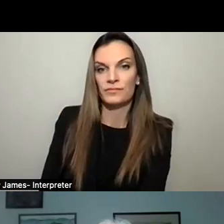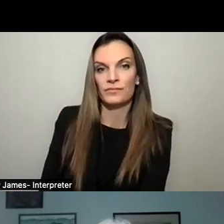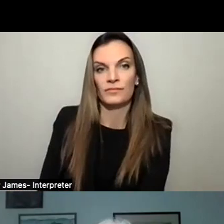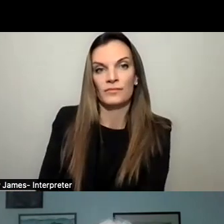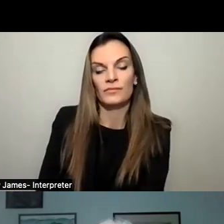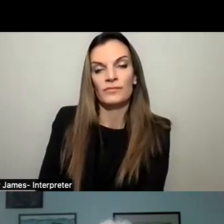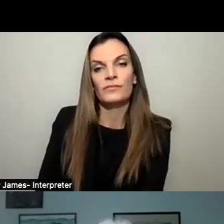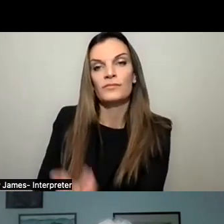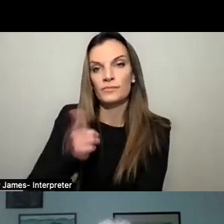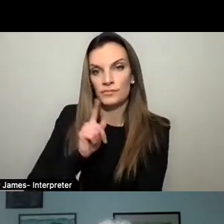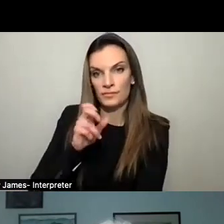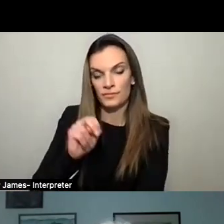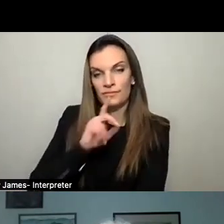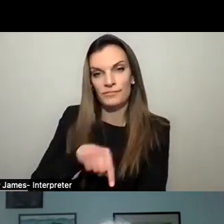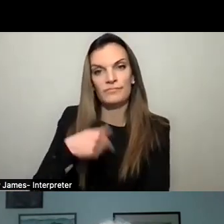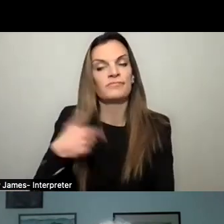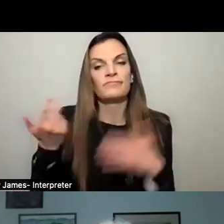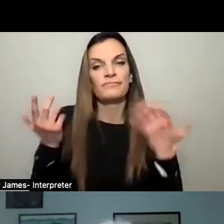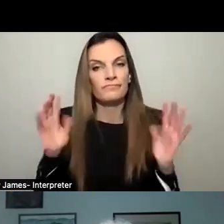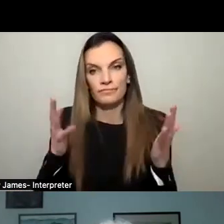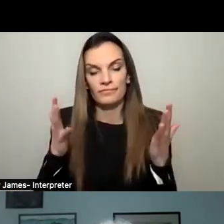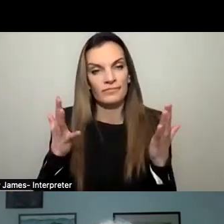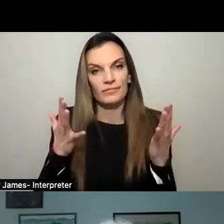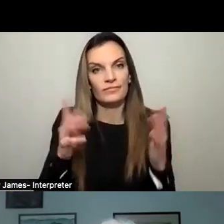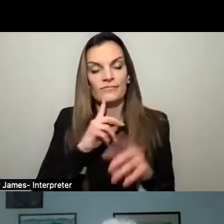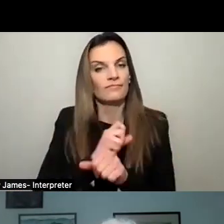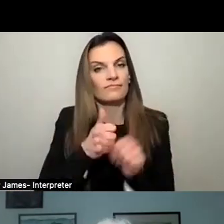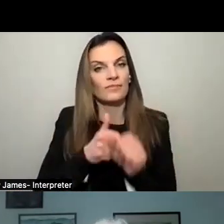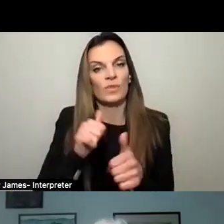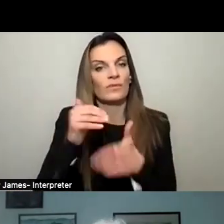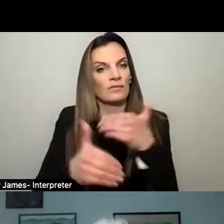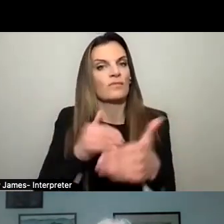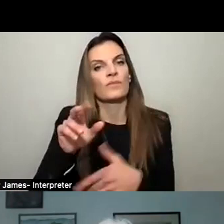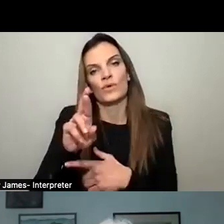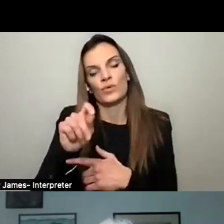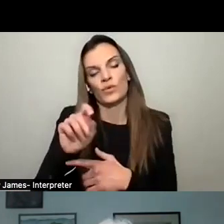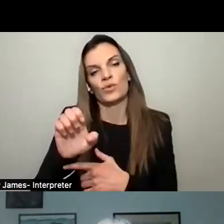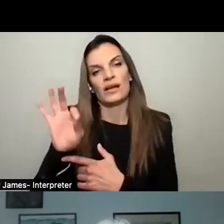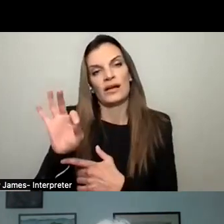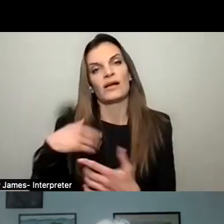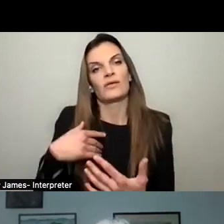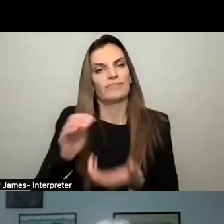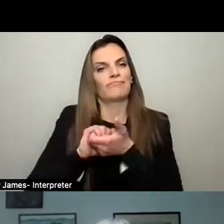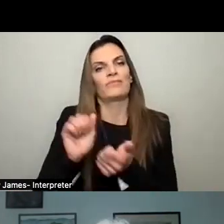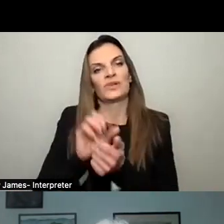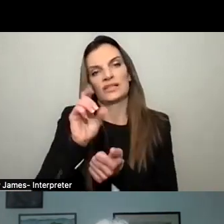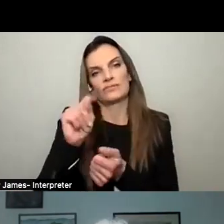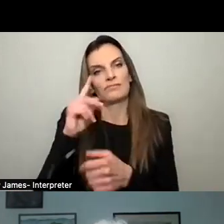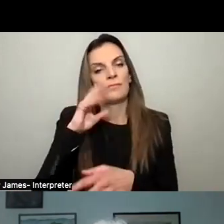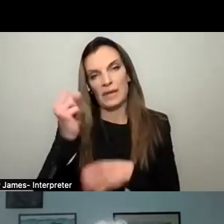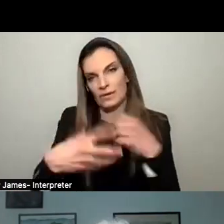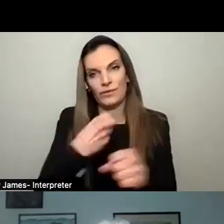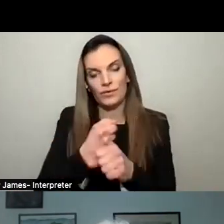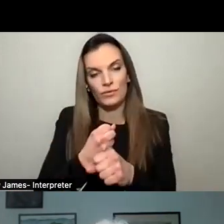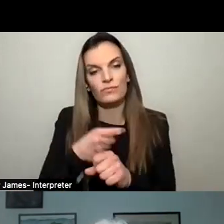We've already taken those steps with Route 9. We've been working with DOT for many years to